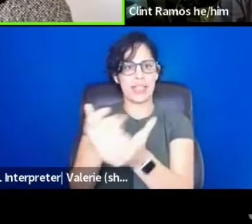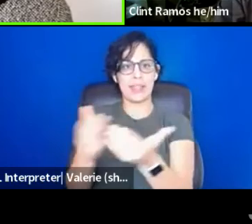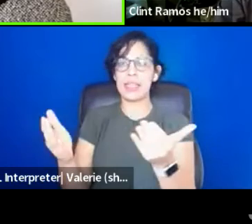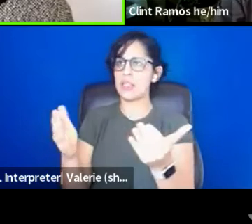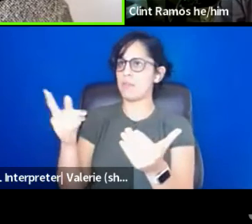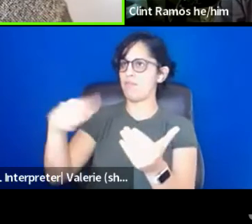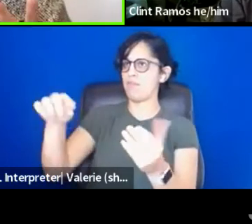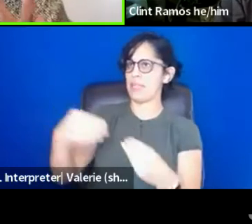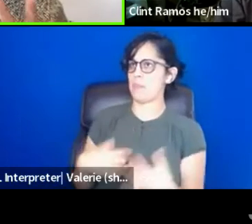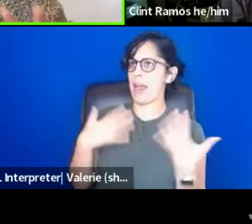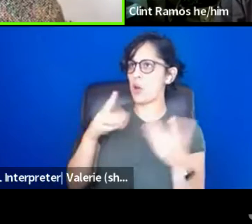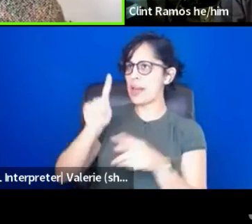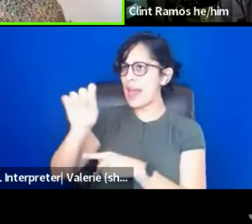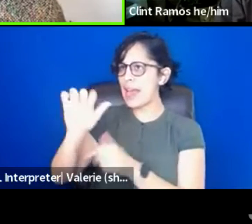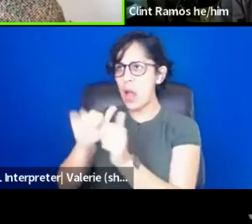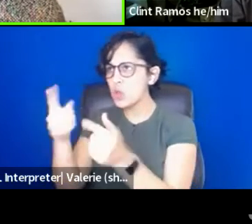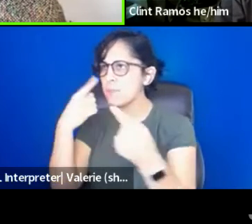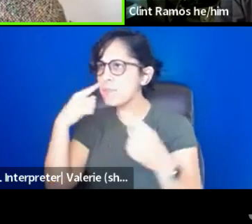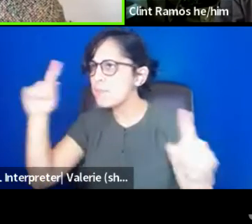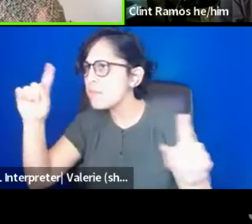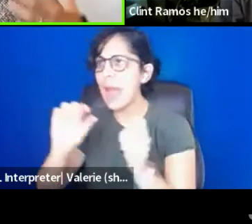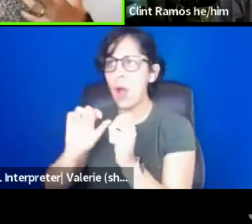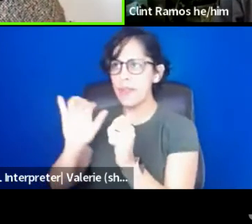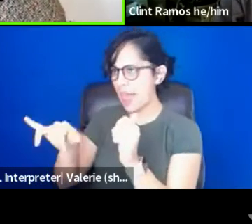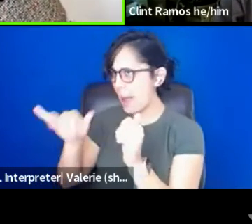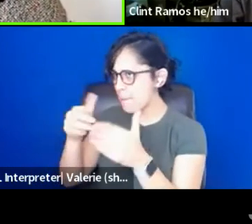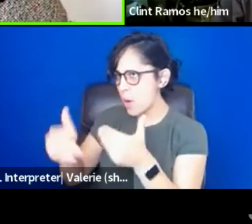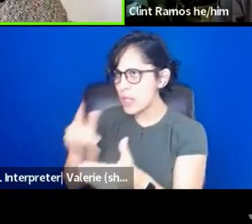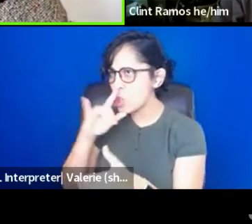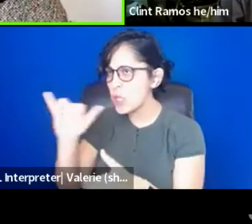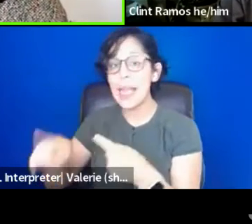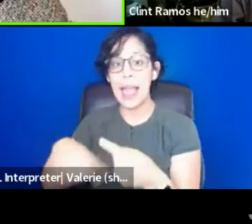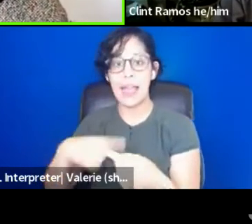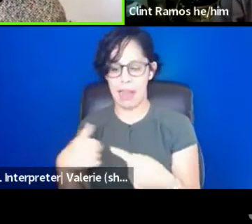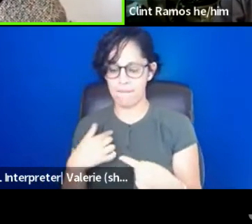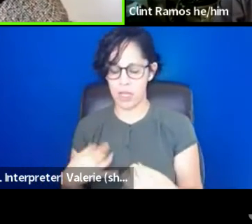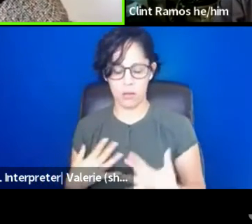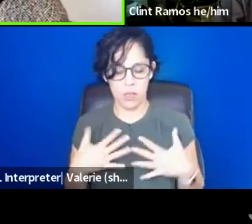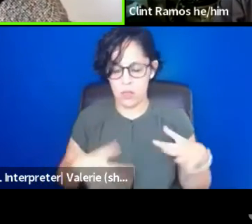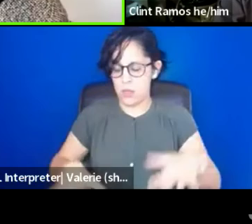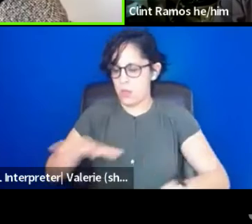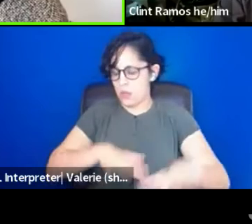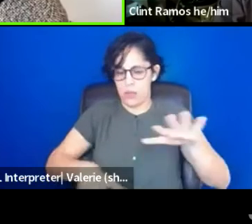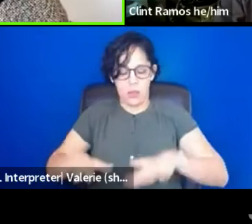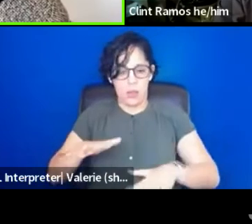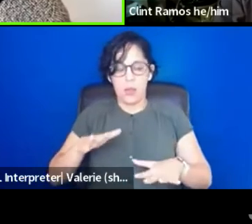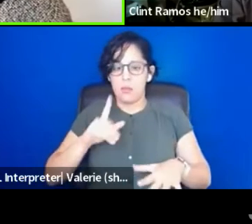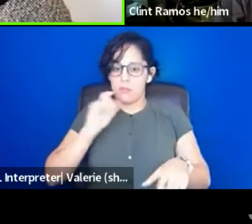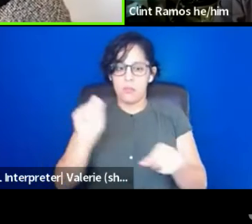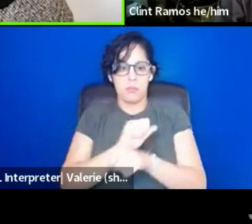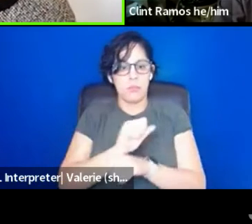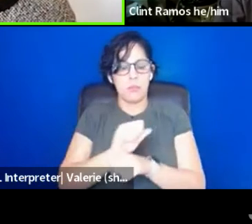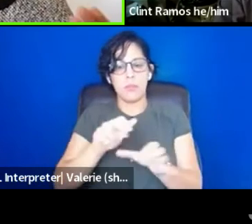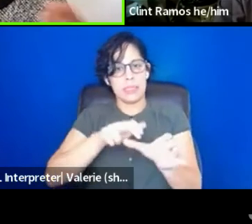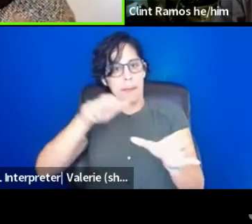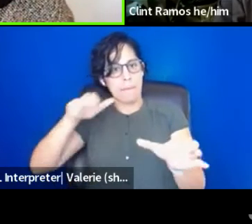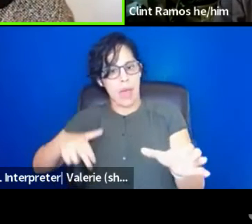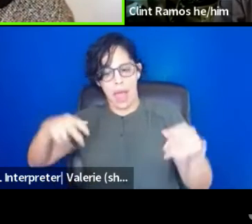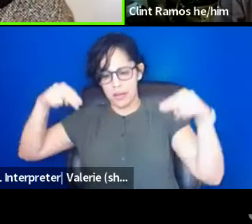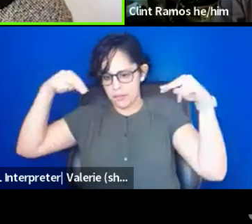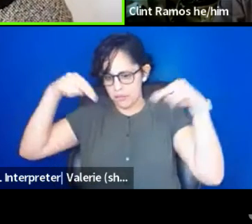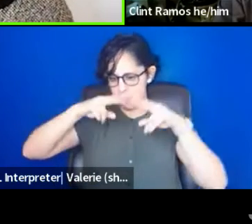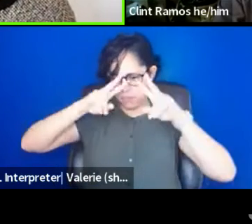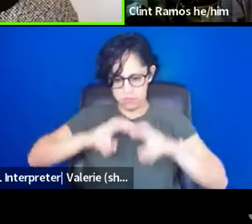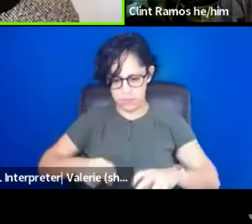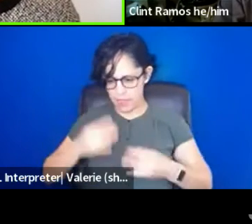and, um, and pull yourself back when you get ruffled and think to yourself, what do I need to learn? Um, how can I be a